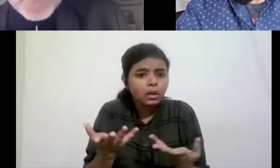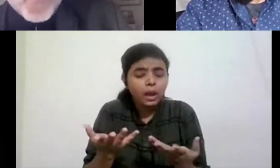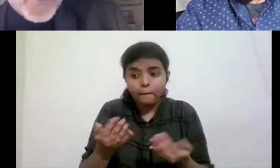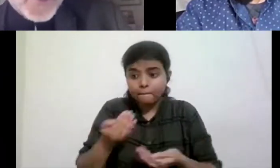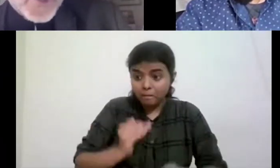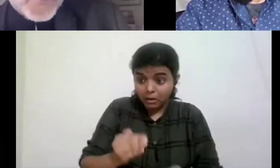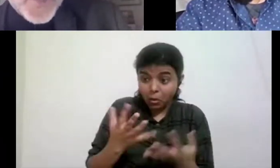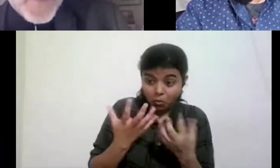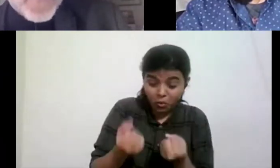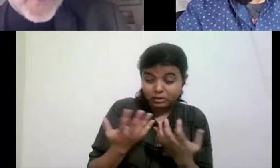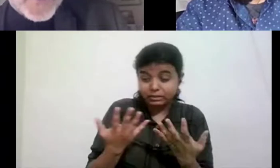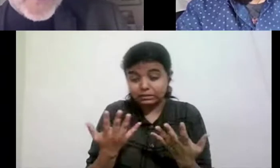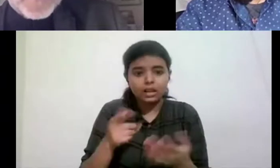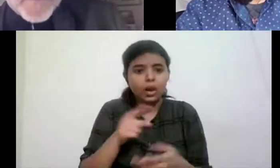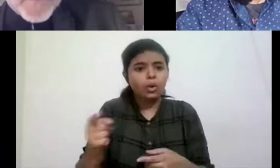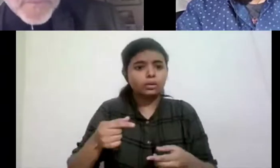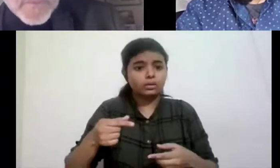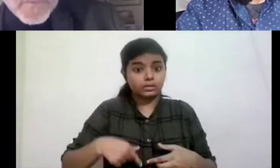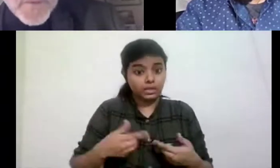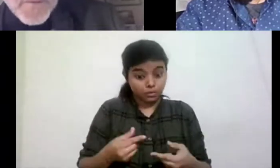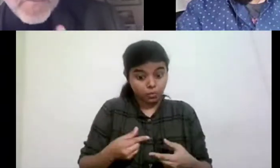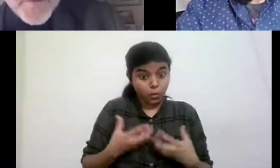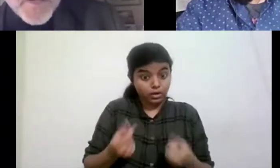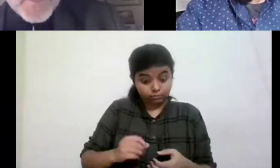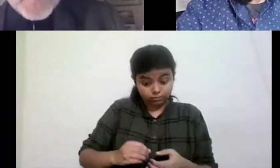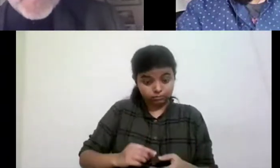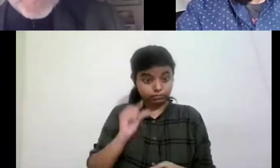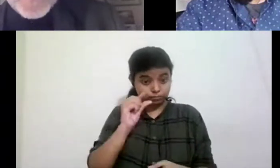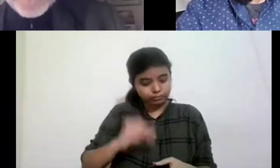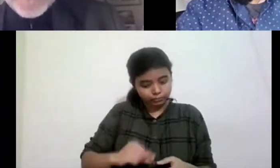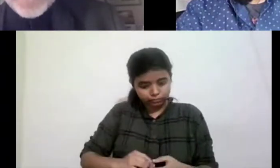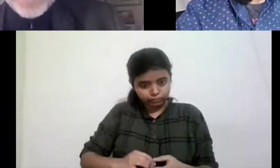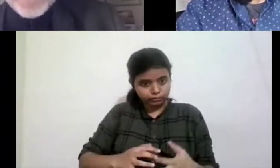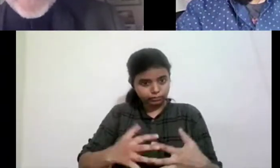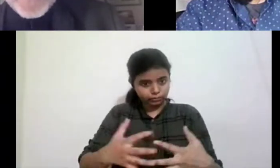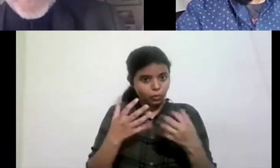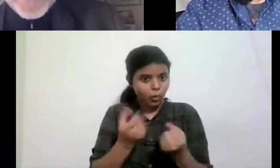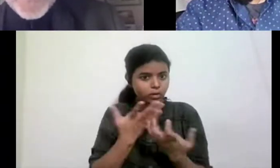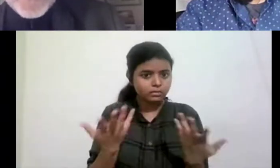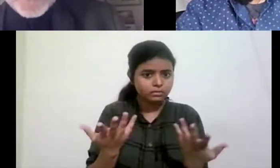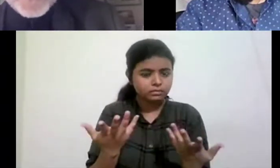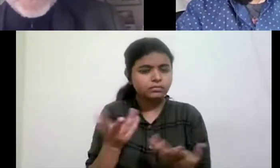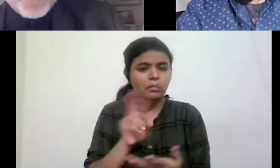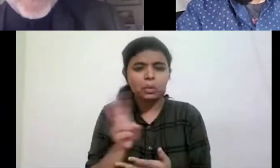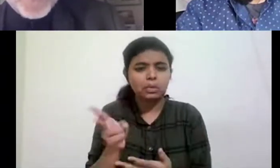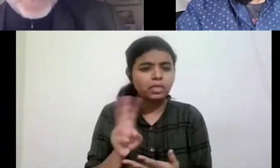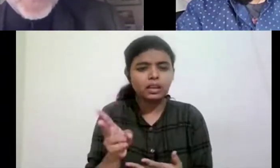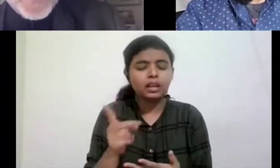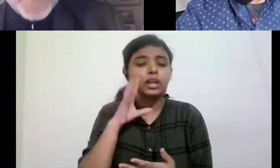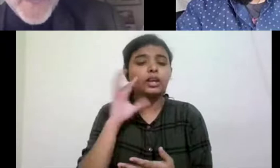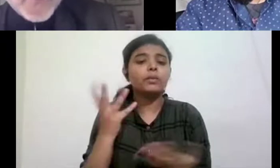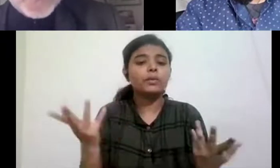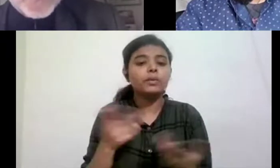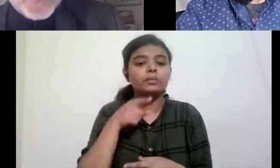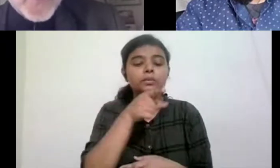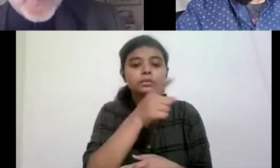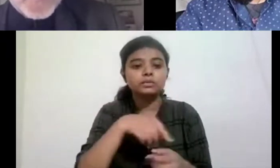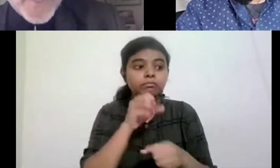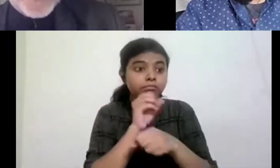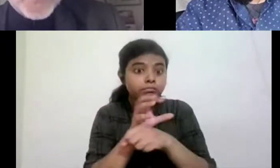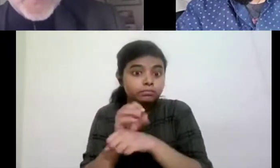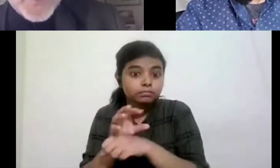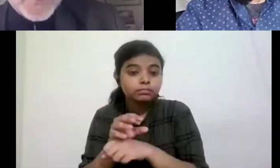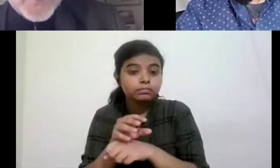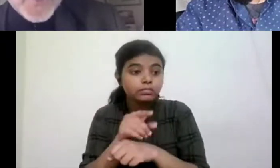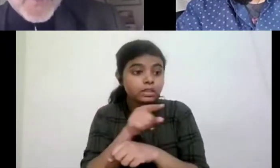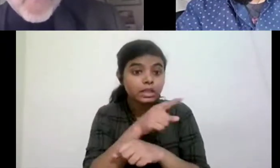not, or to choose that embryo or not. But, um, I think what's really important is we need to have counselors who they are